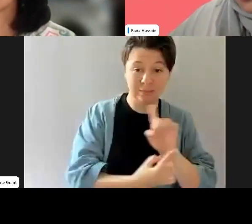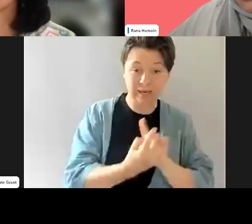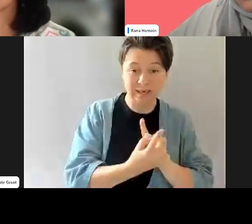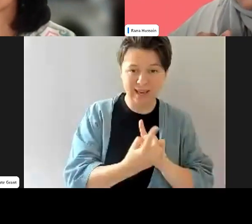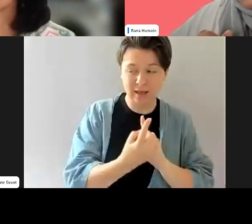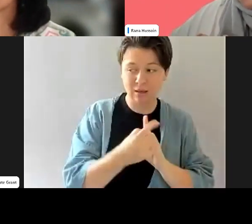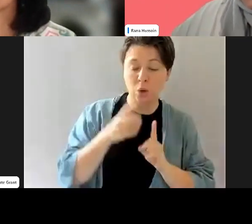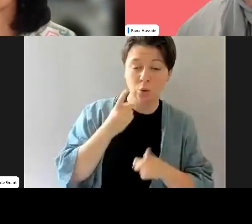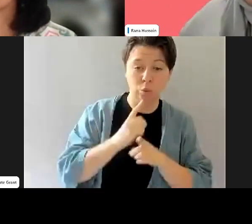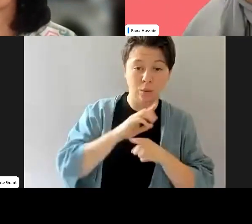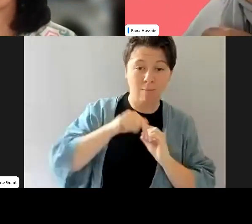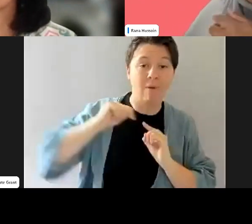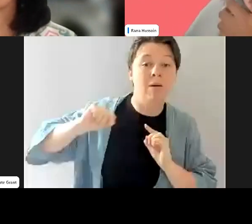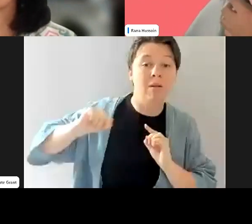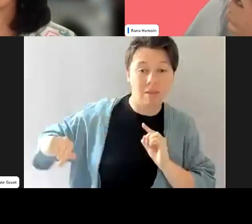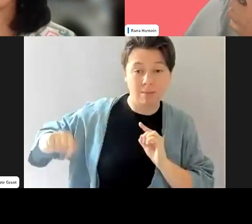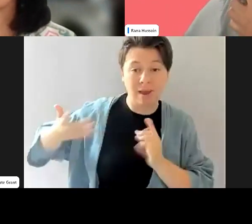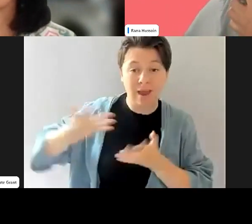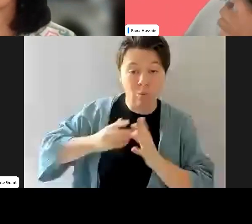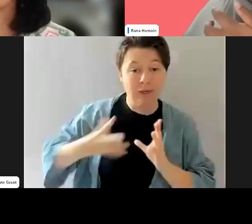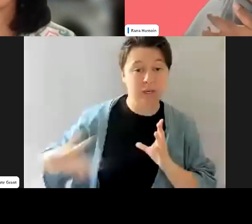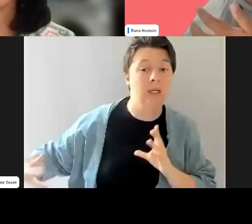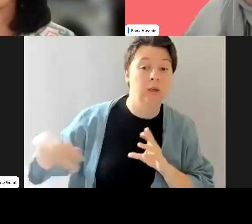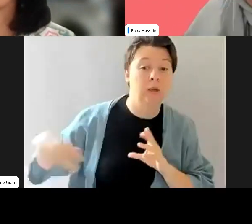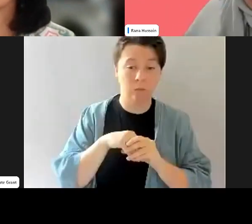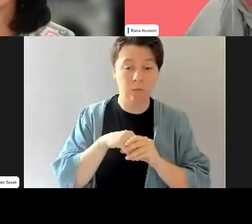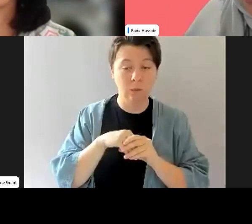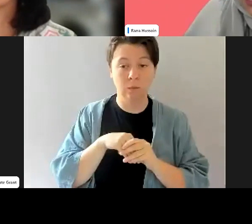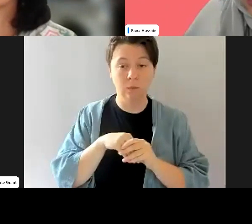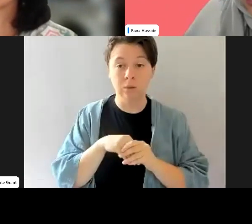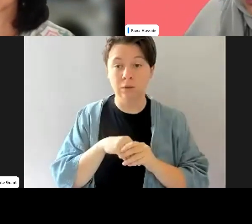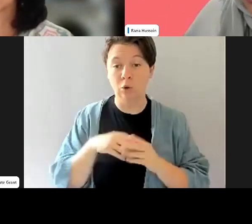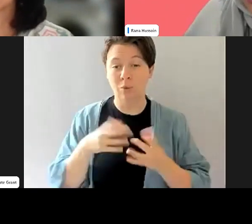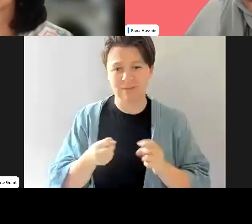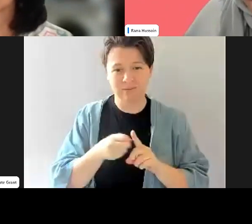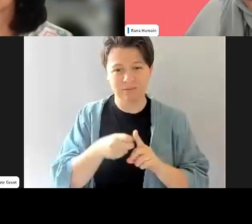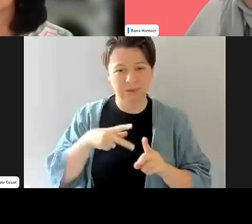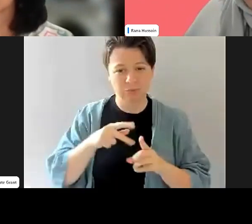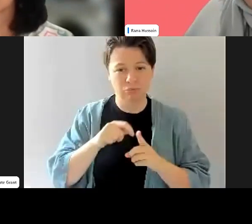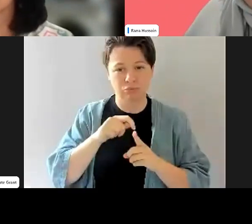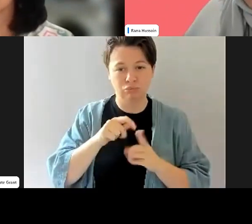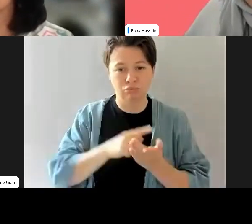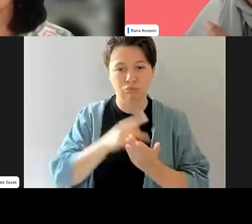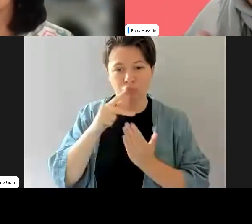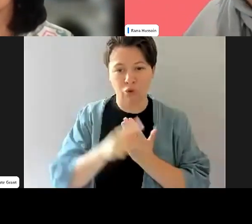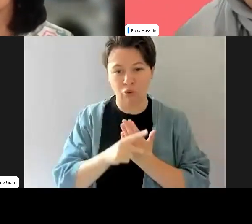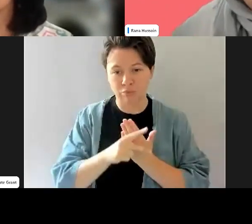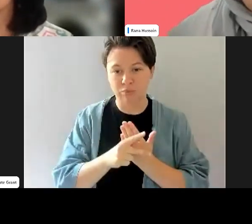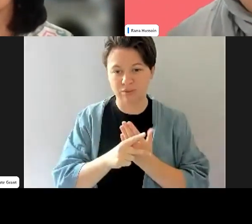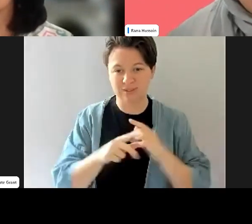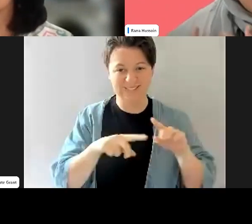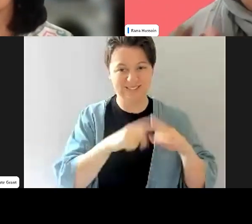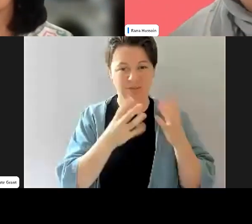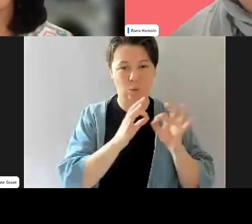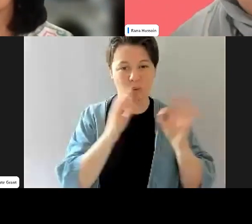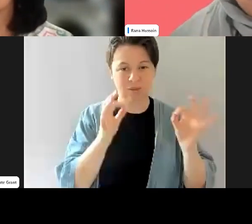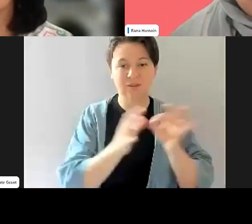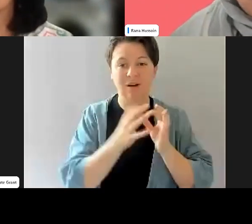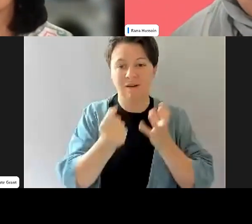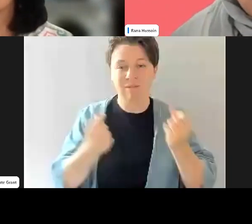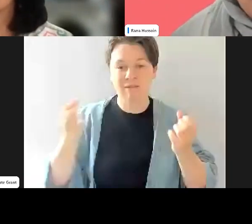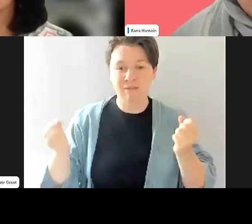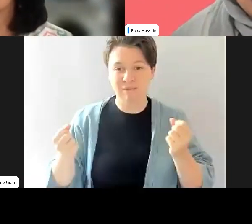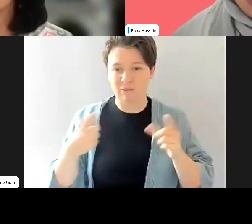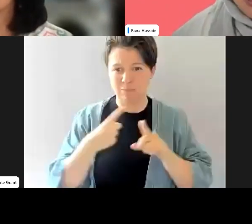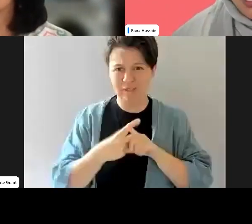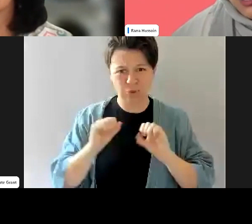in real ways. Um, and there are specific programs that you can look into. There are organizations that do that, but you can also develop